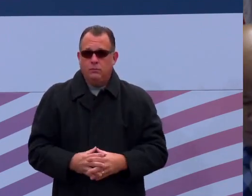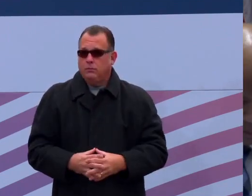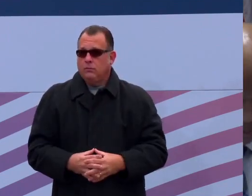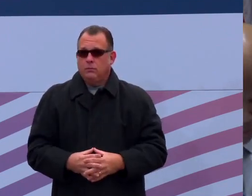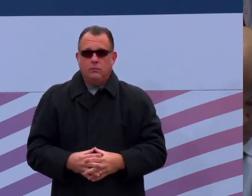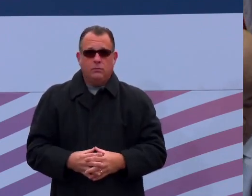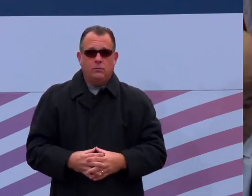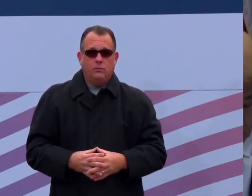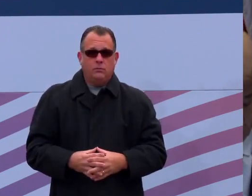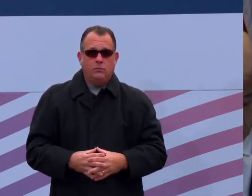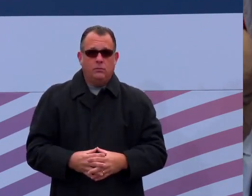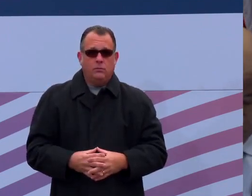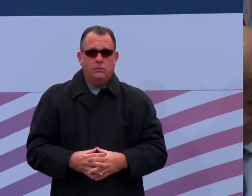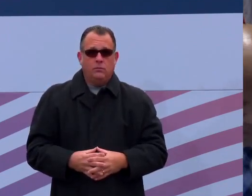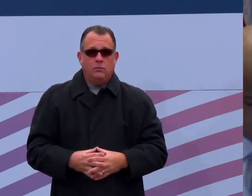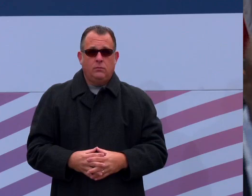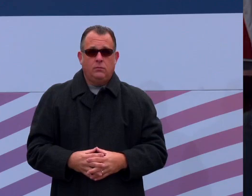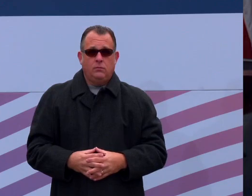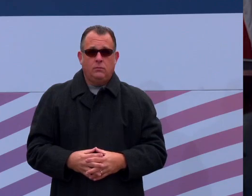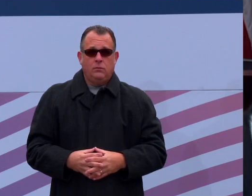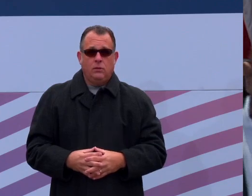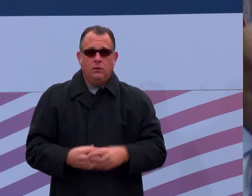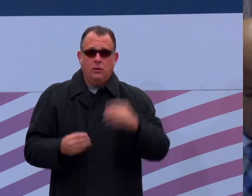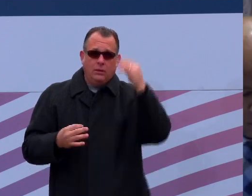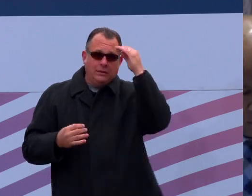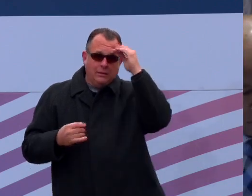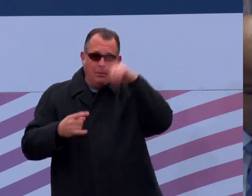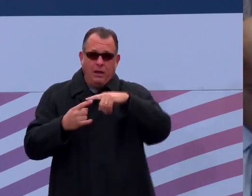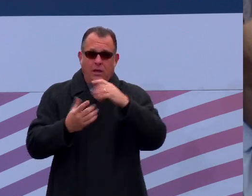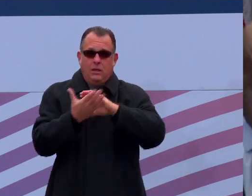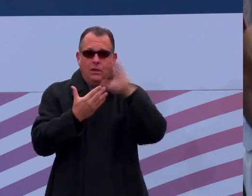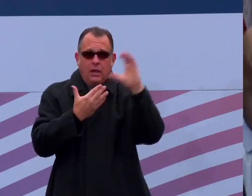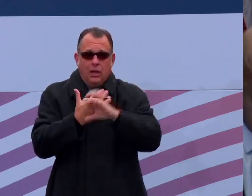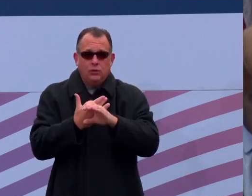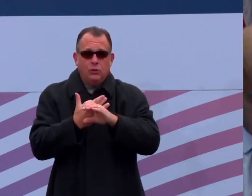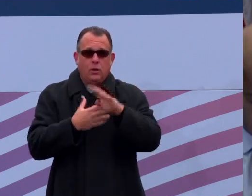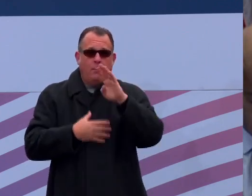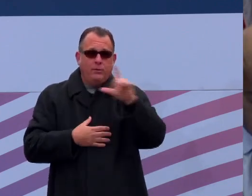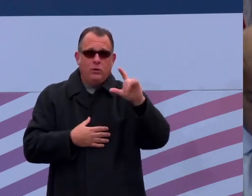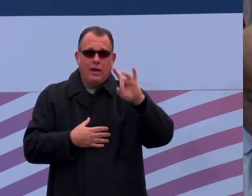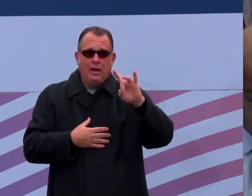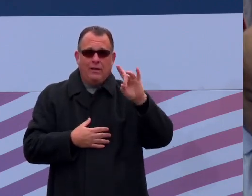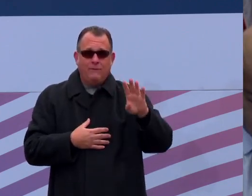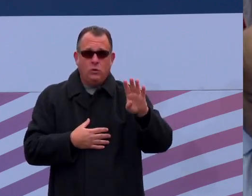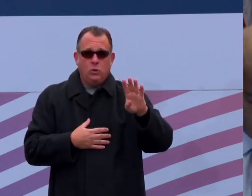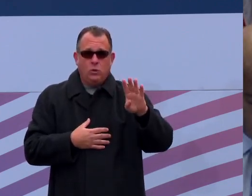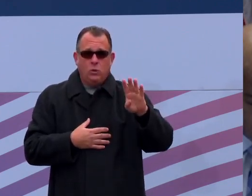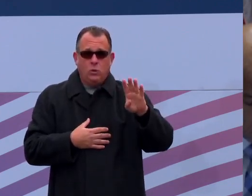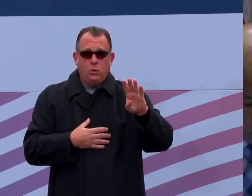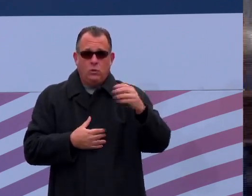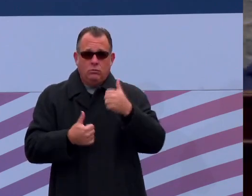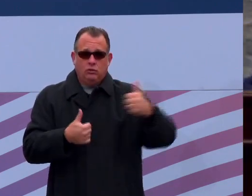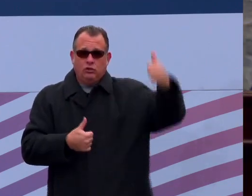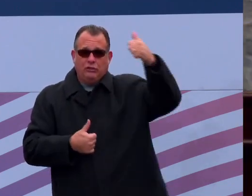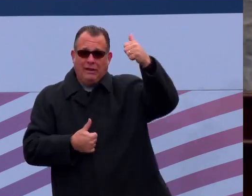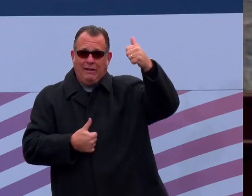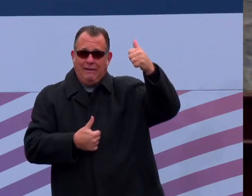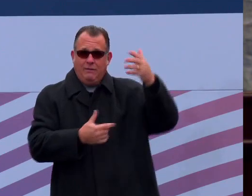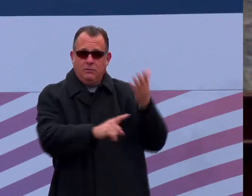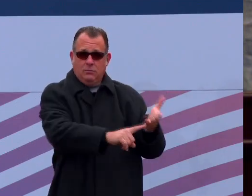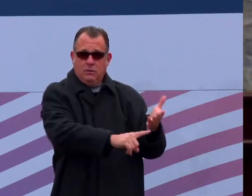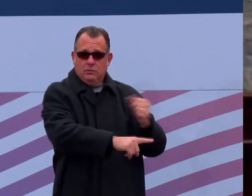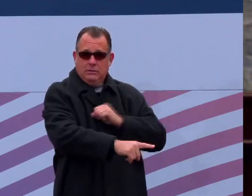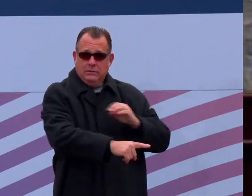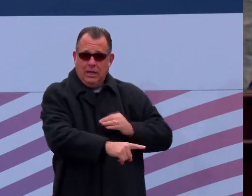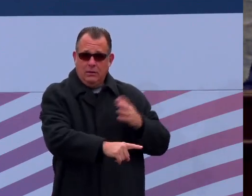consideration of today's calendar. The first bill on today's calendar is Senate Bill 84. The chair recognizes Senator Pittman. Madam President,